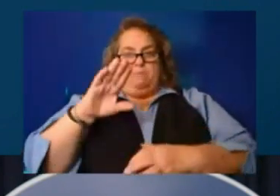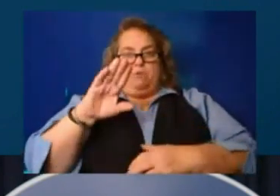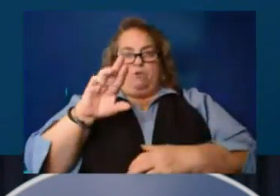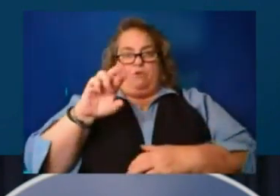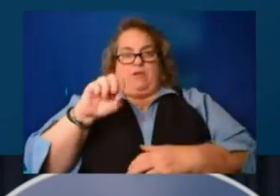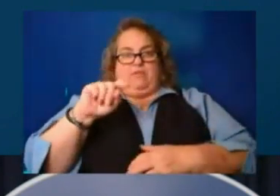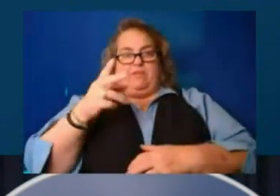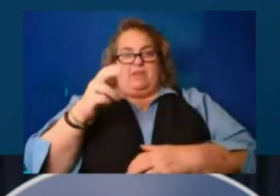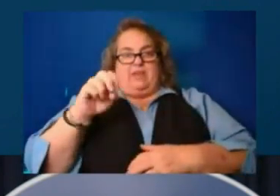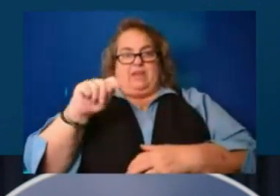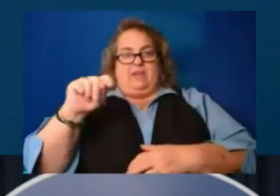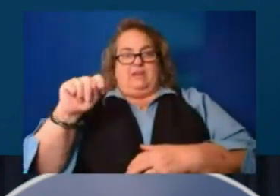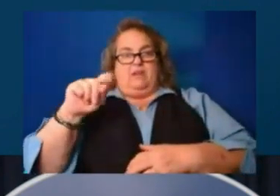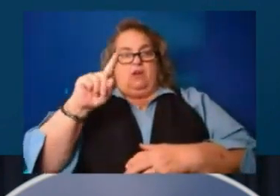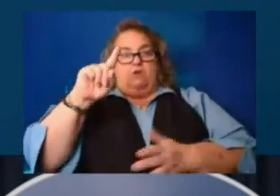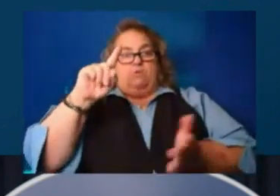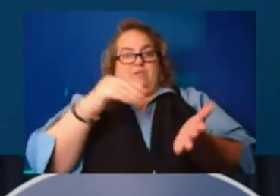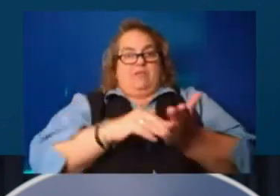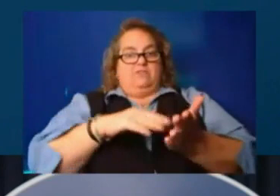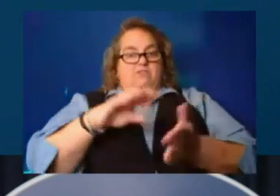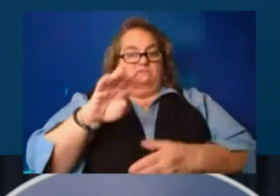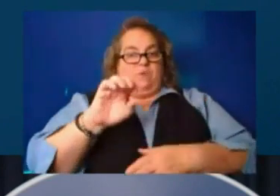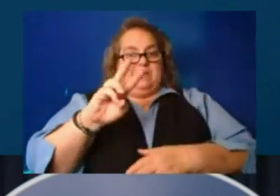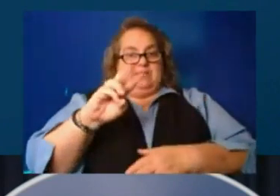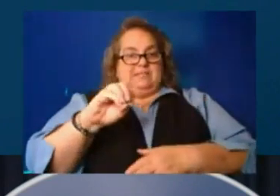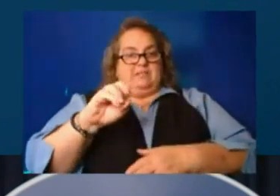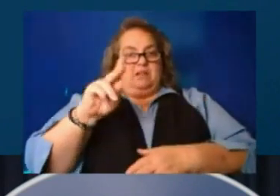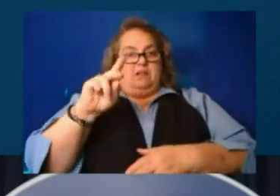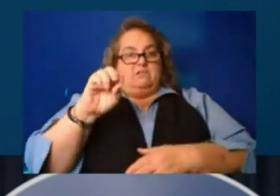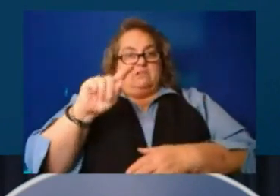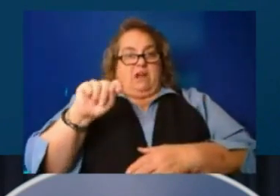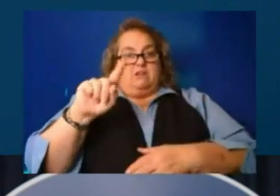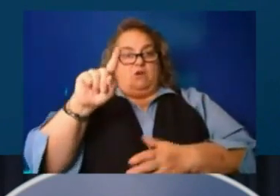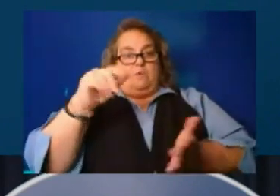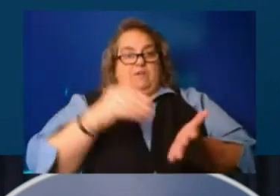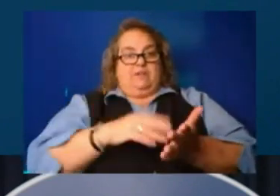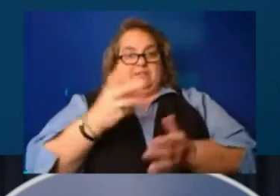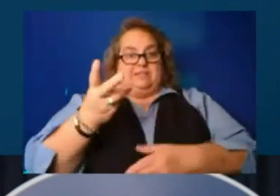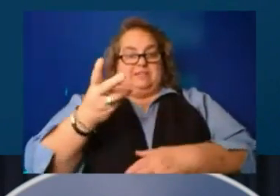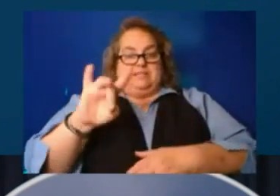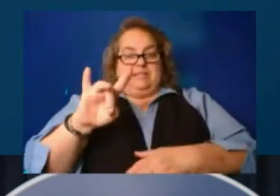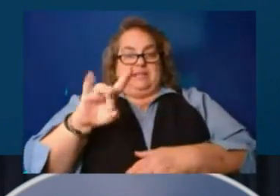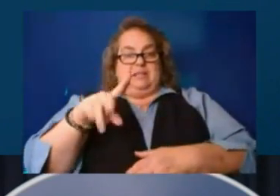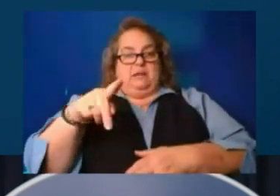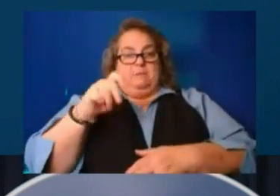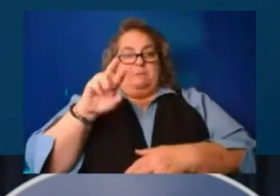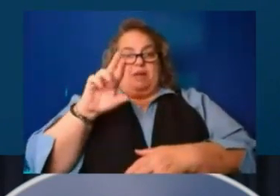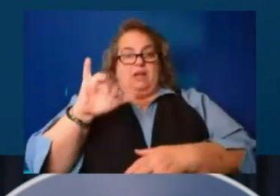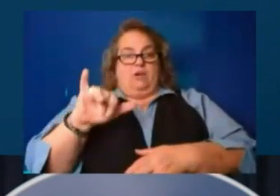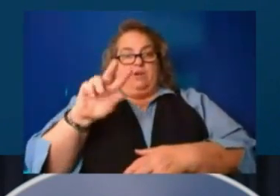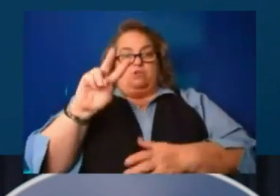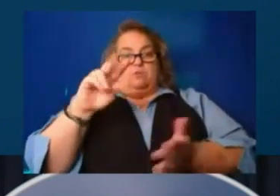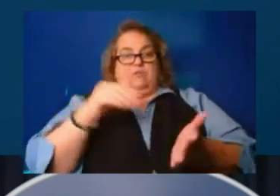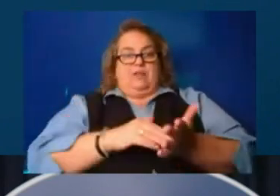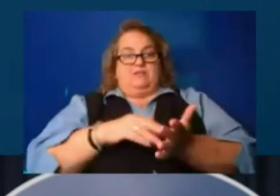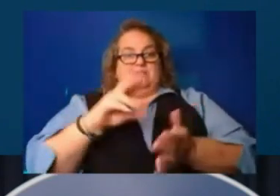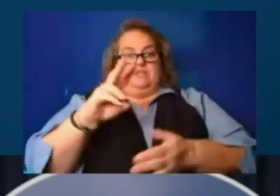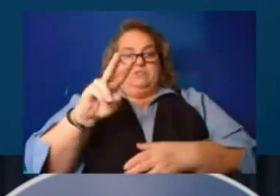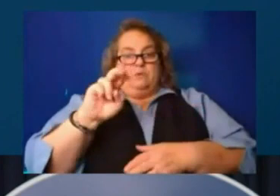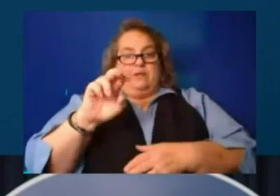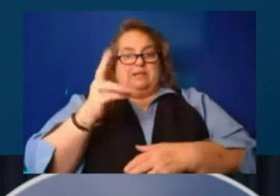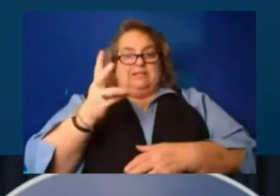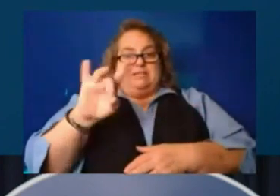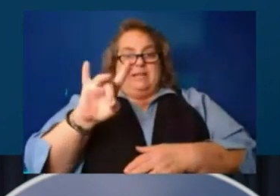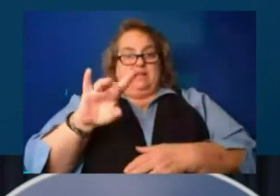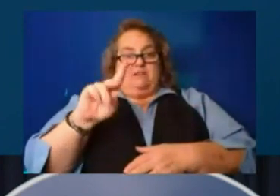1460 and not 1068 and Perry 2268 and Floyd just nine